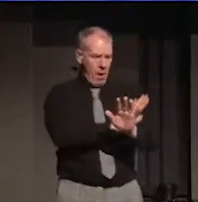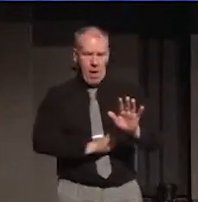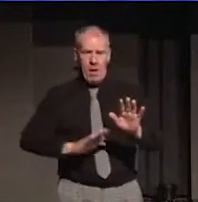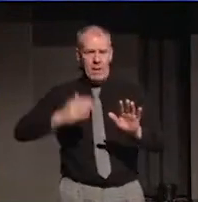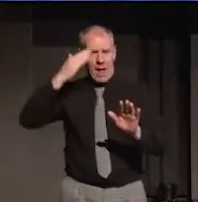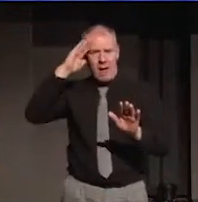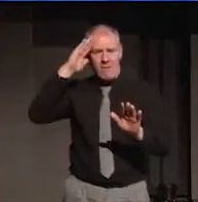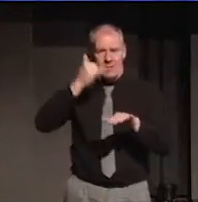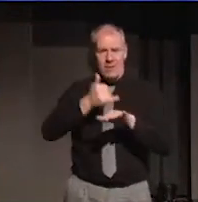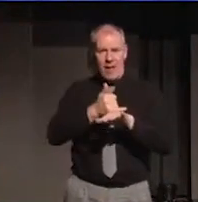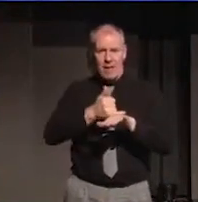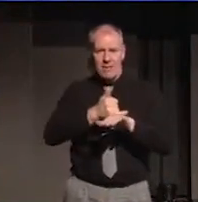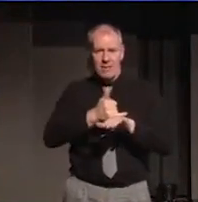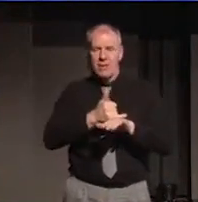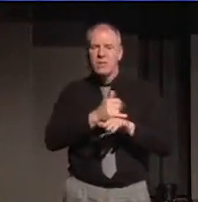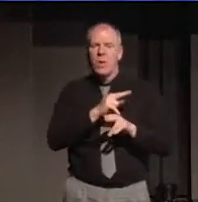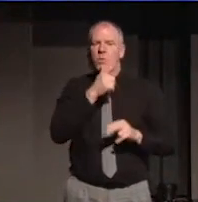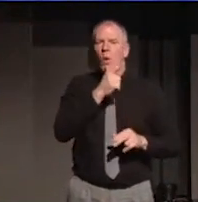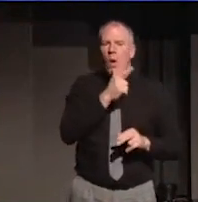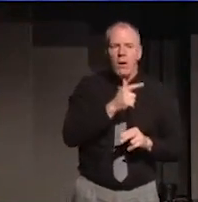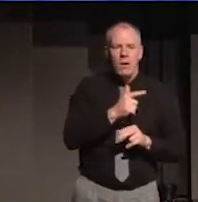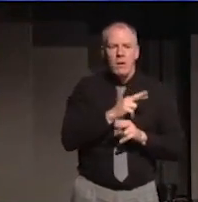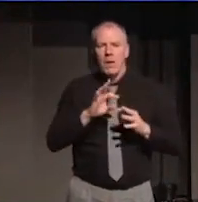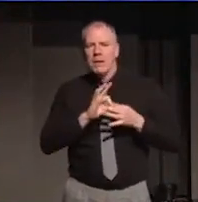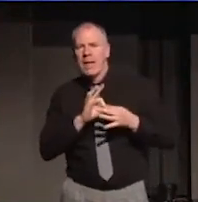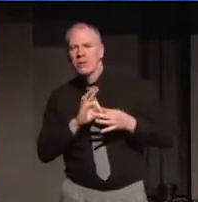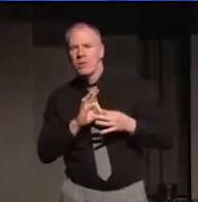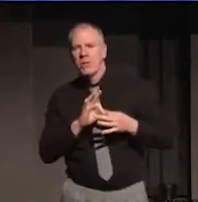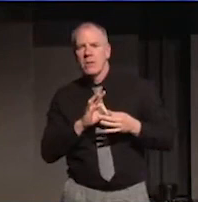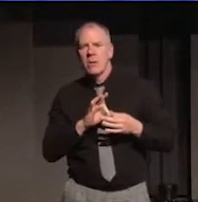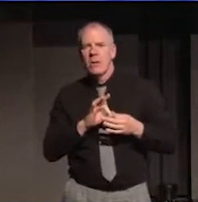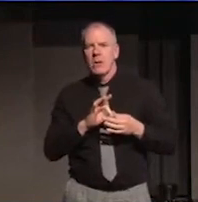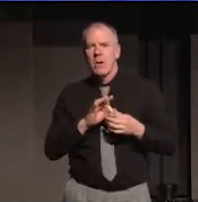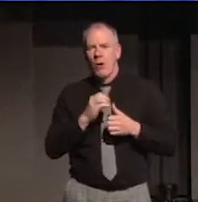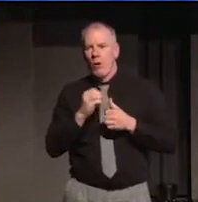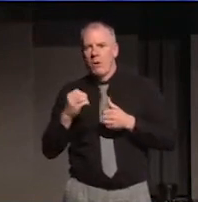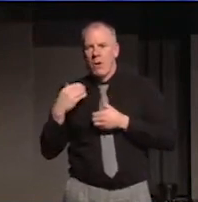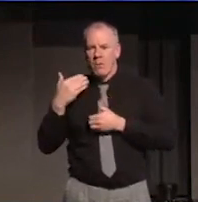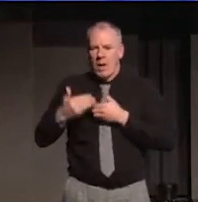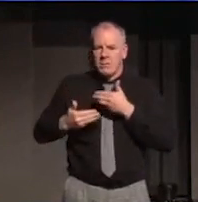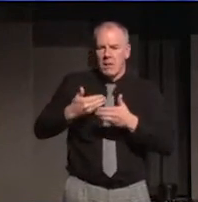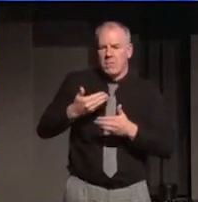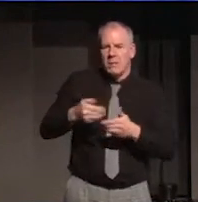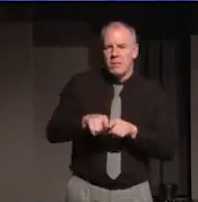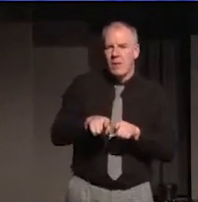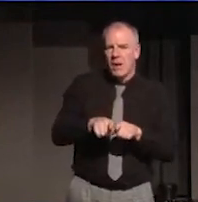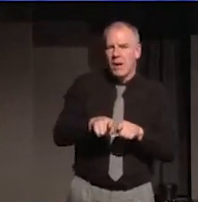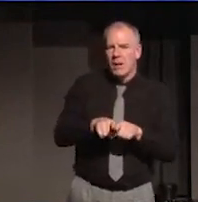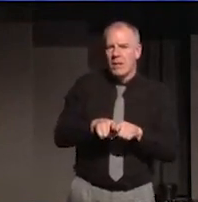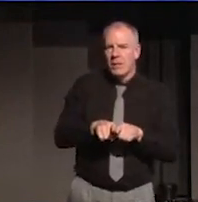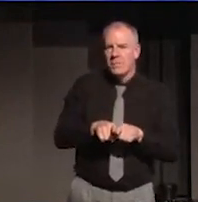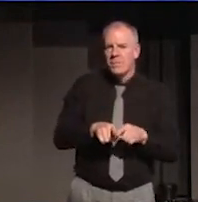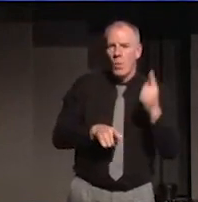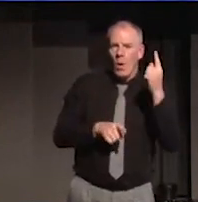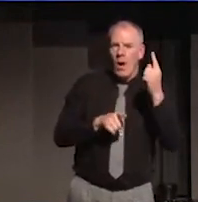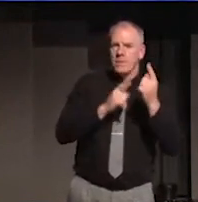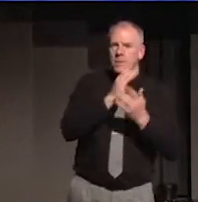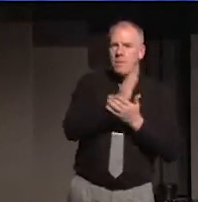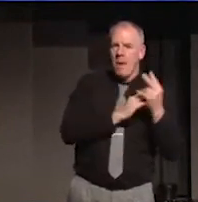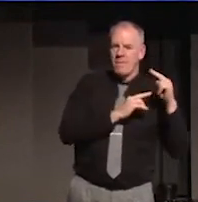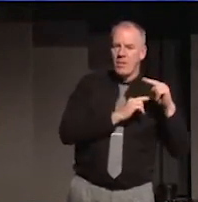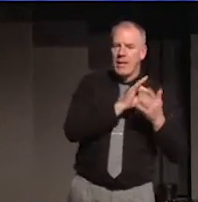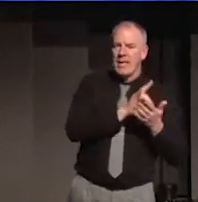island, not talking and not engaging means that other things get passed down too. One-sided history,